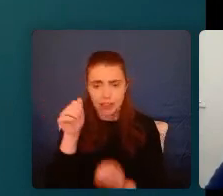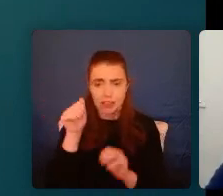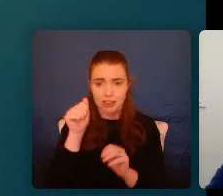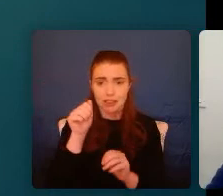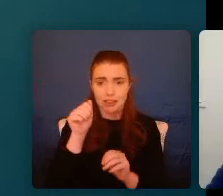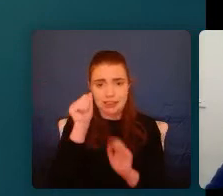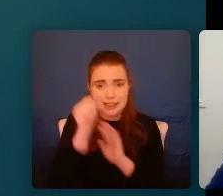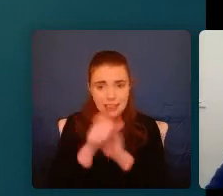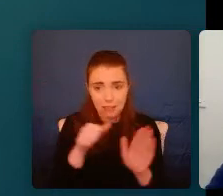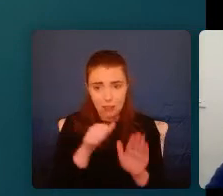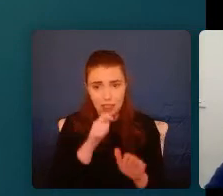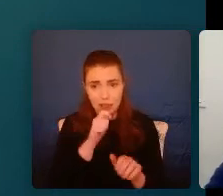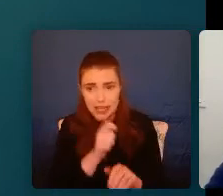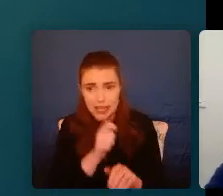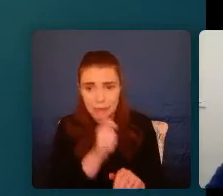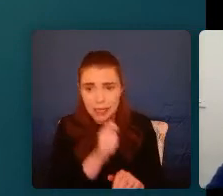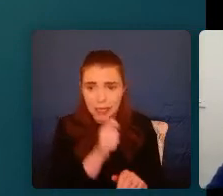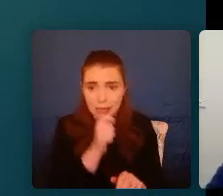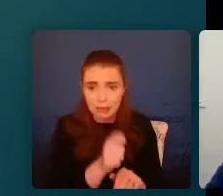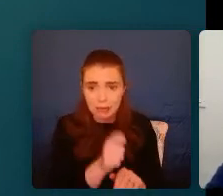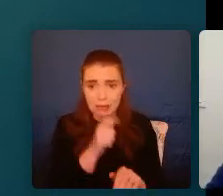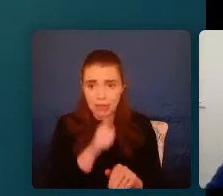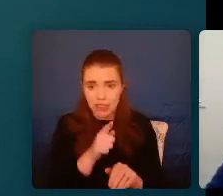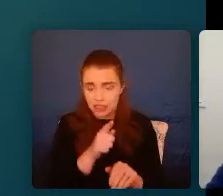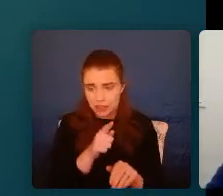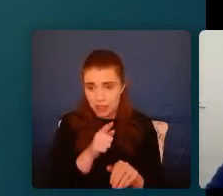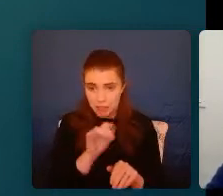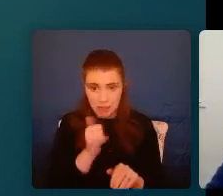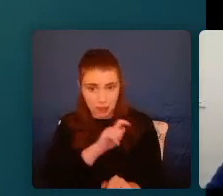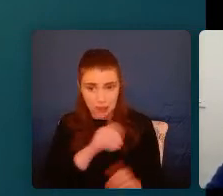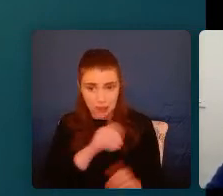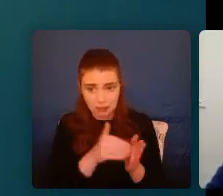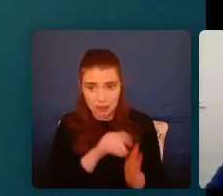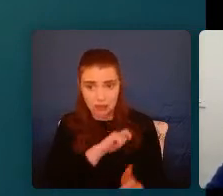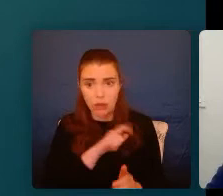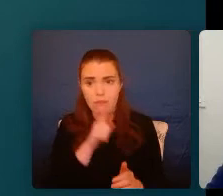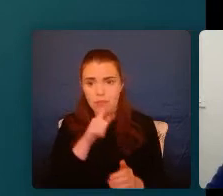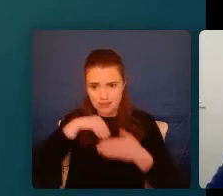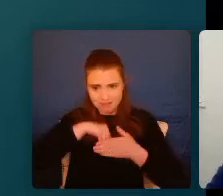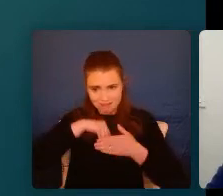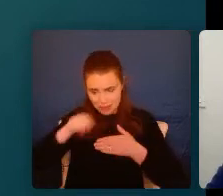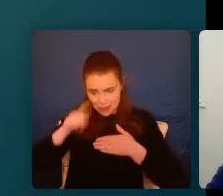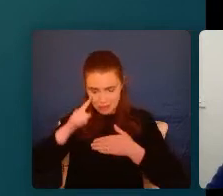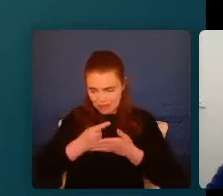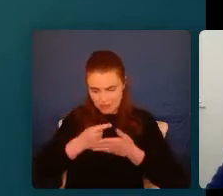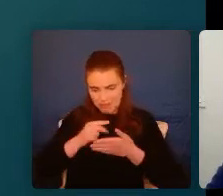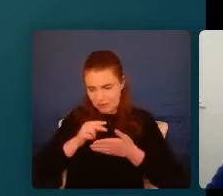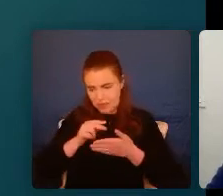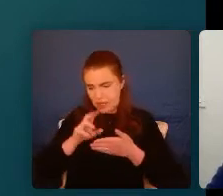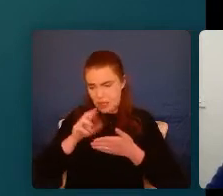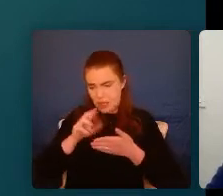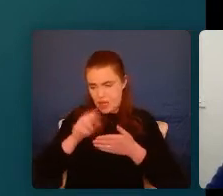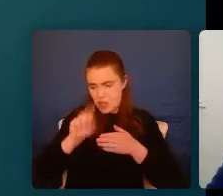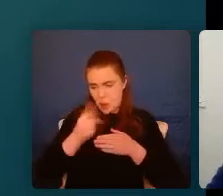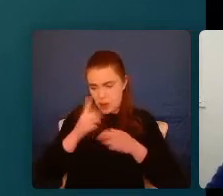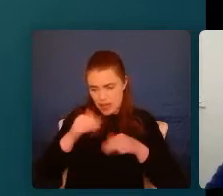all of those things could be true. But if their own internal experience was that I'm unlovable because my parent was, for whatever reason,